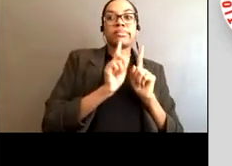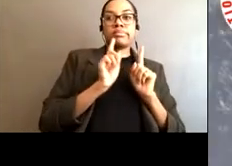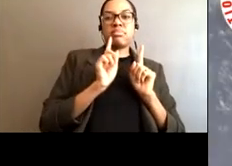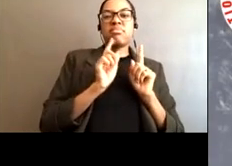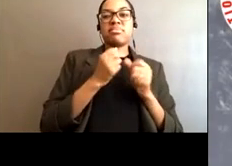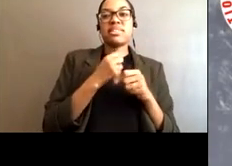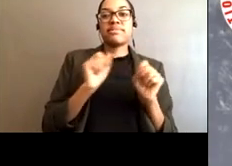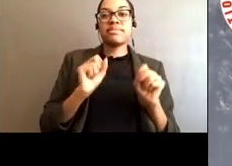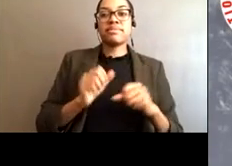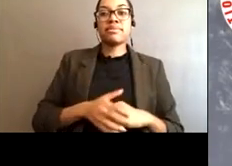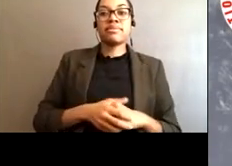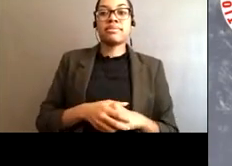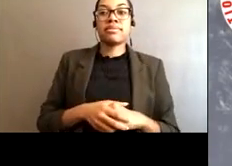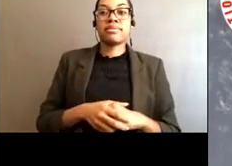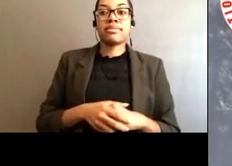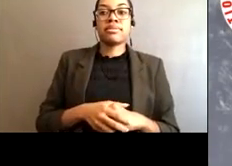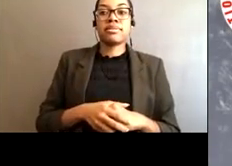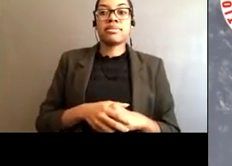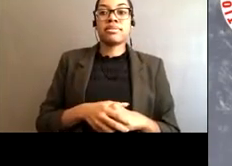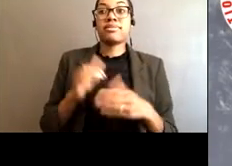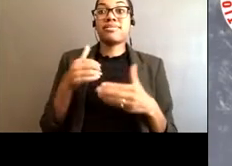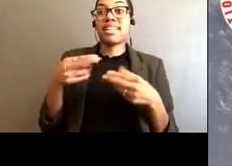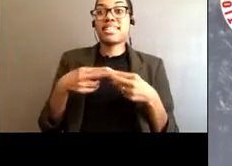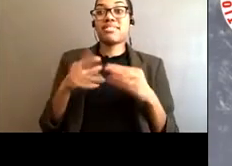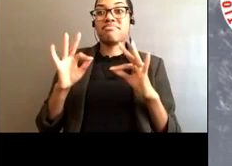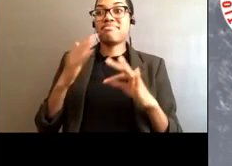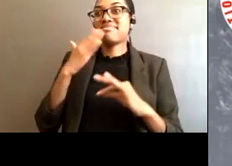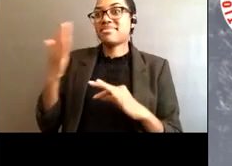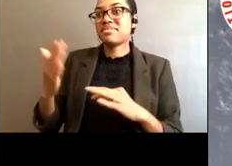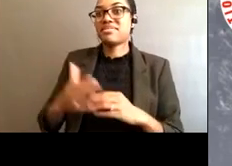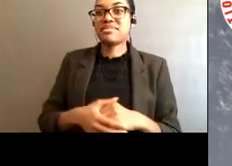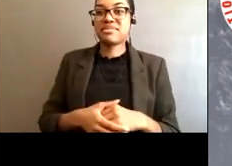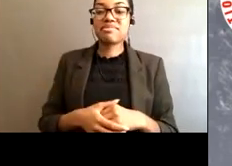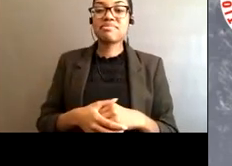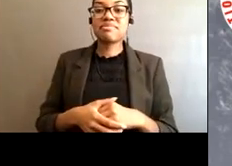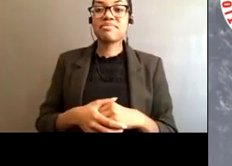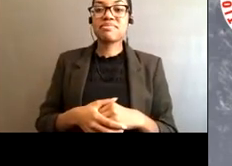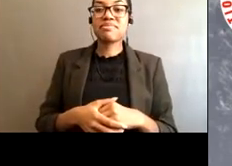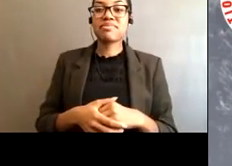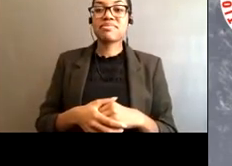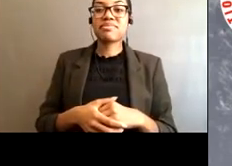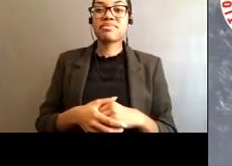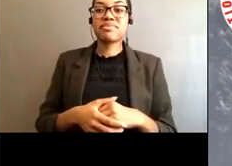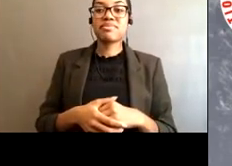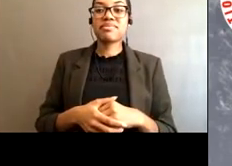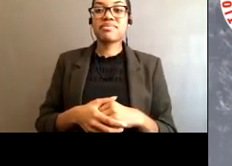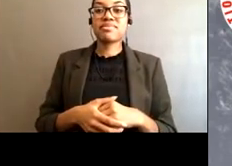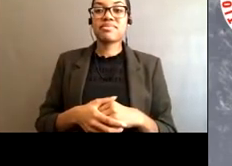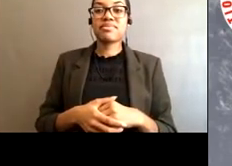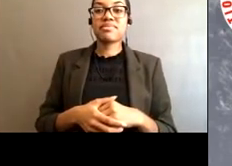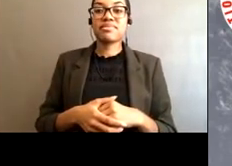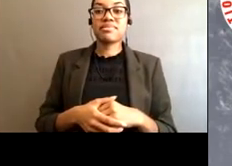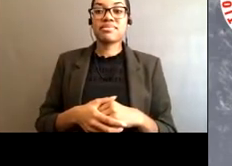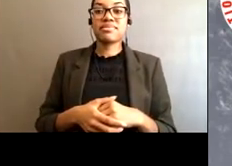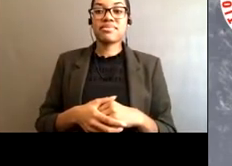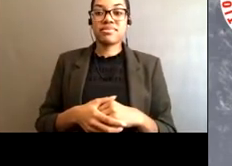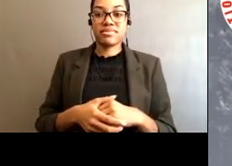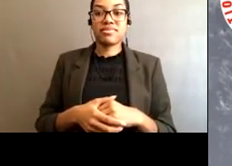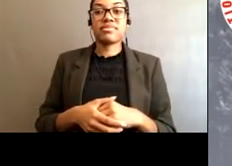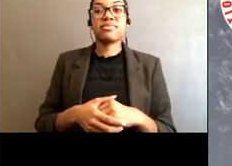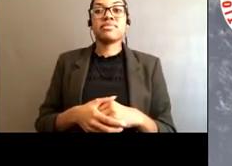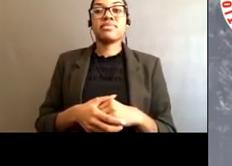And so next slide. thank you. So two of the most dangerous scenarios in our area